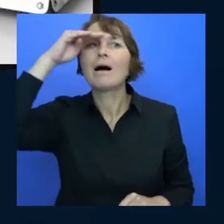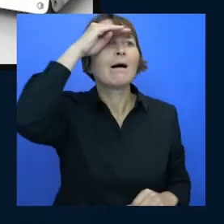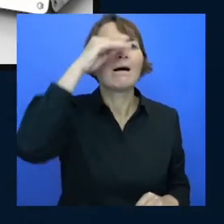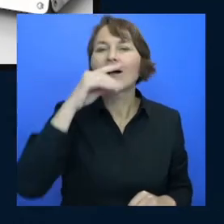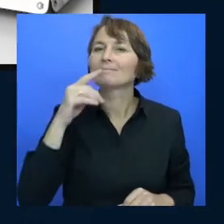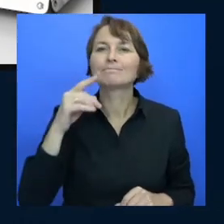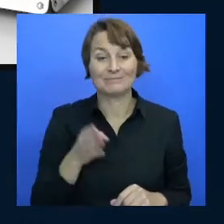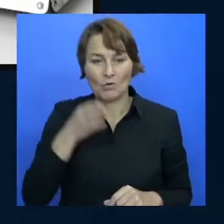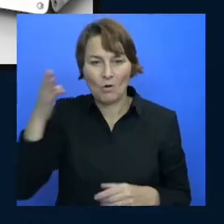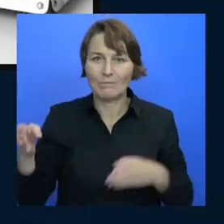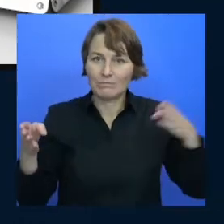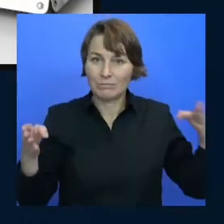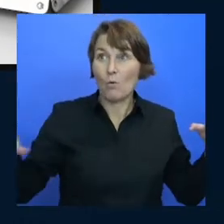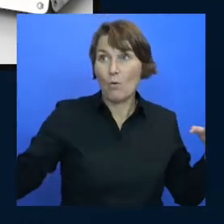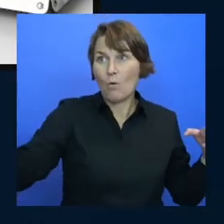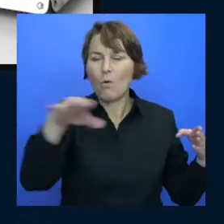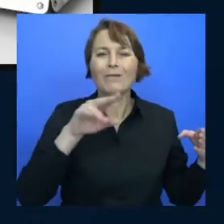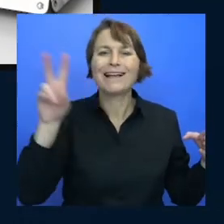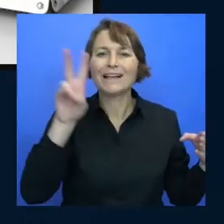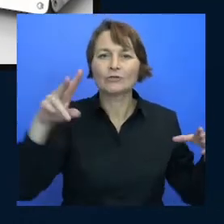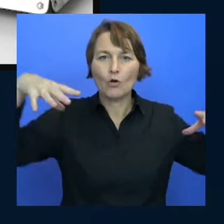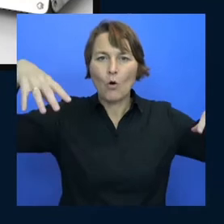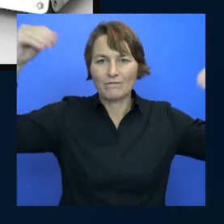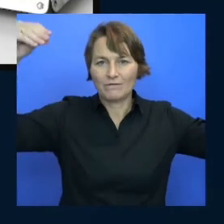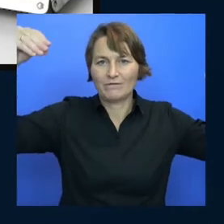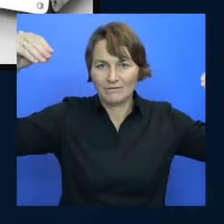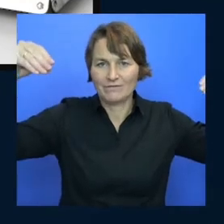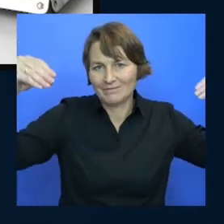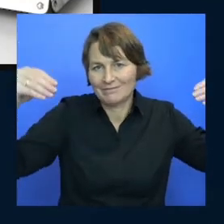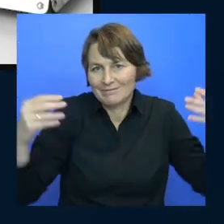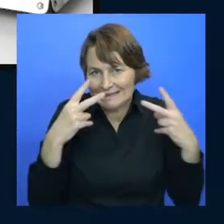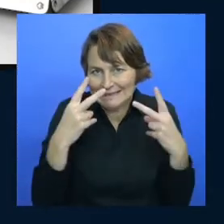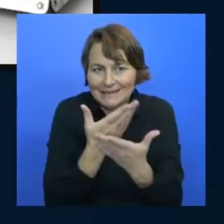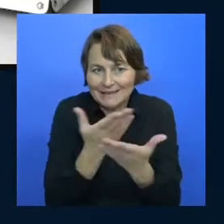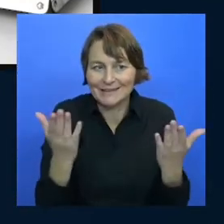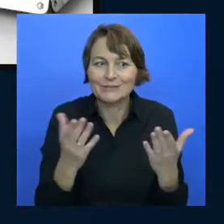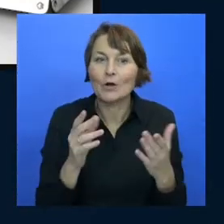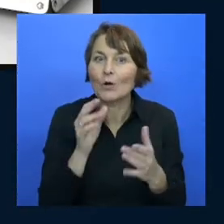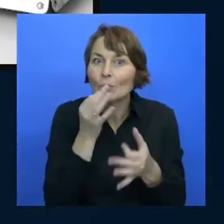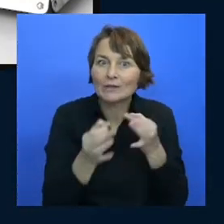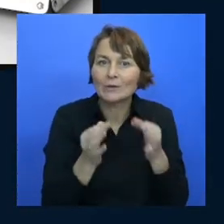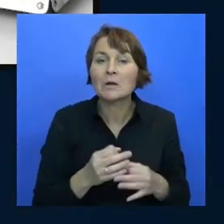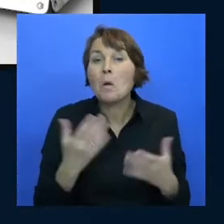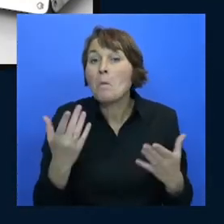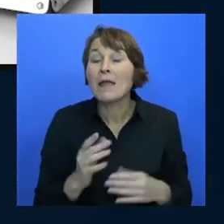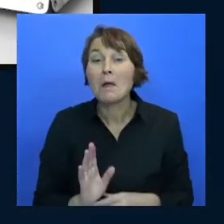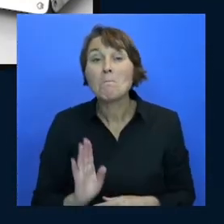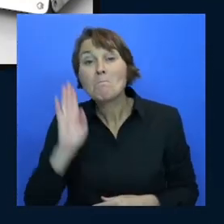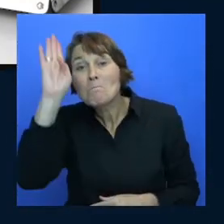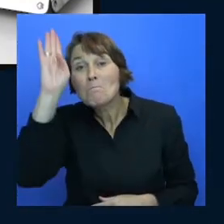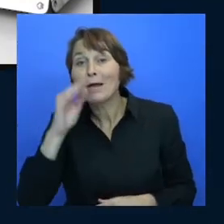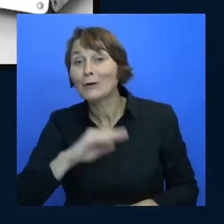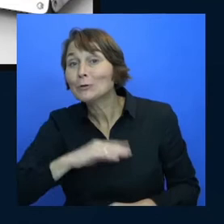powers out all over the neighborhood these are the questions so then one of the young people says maybe there was an